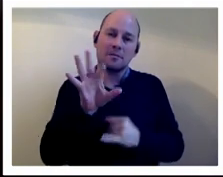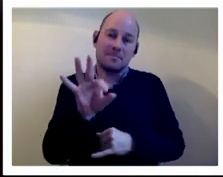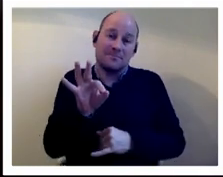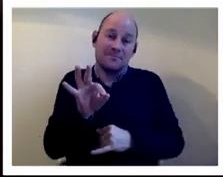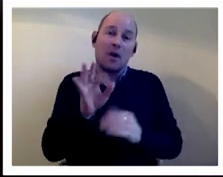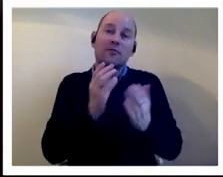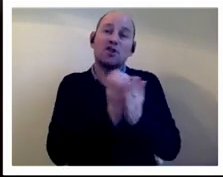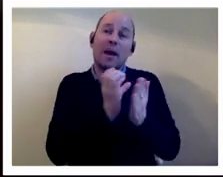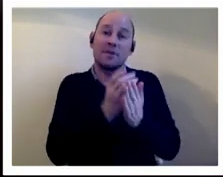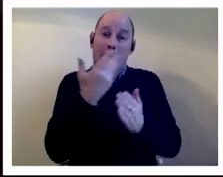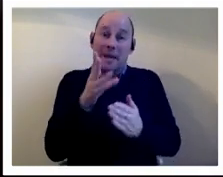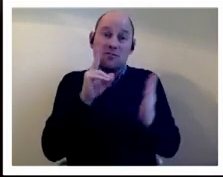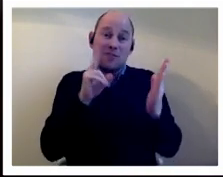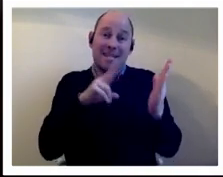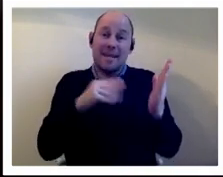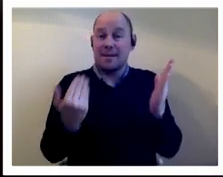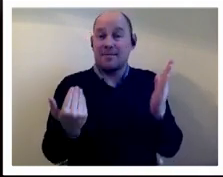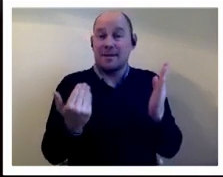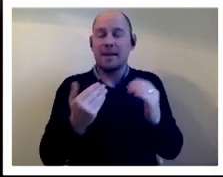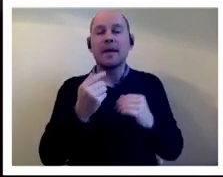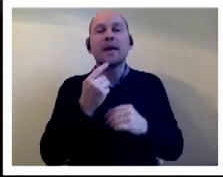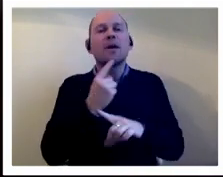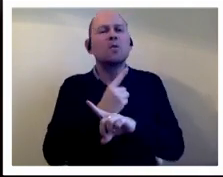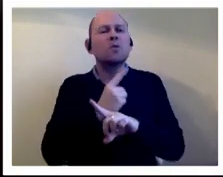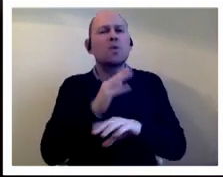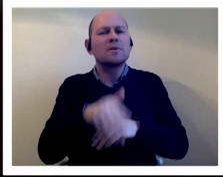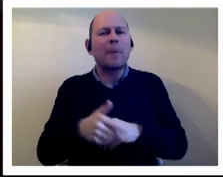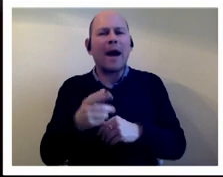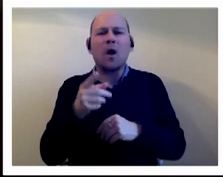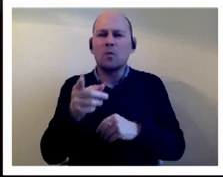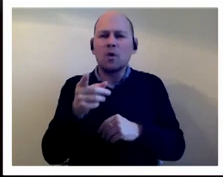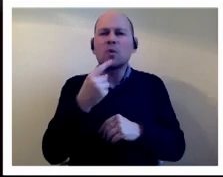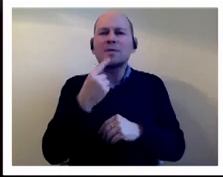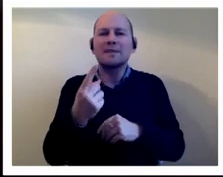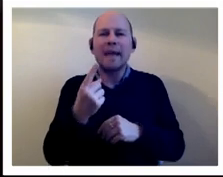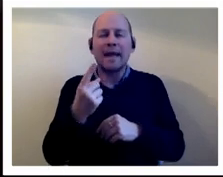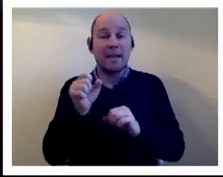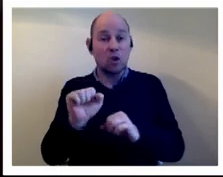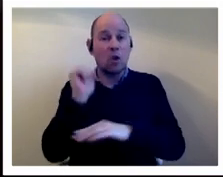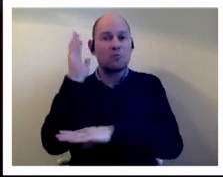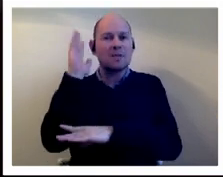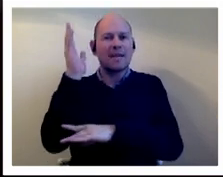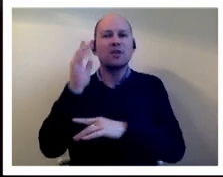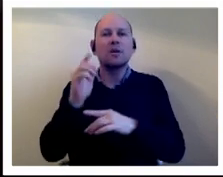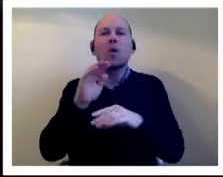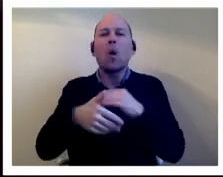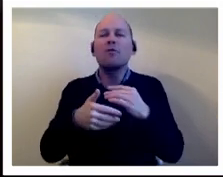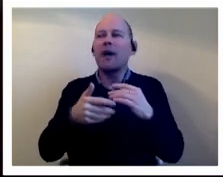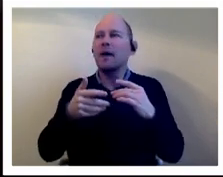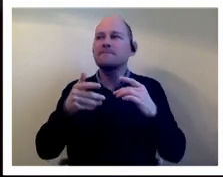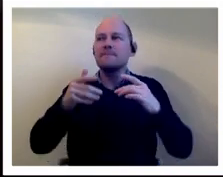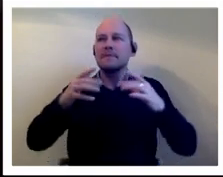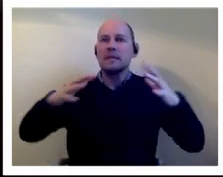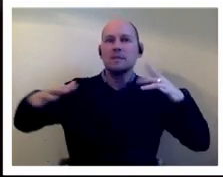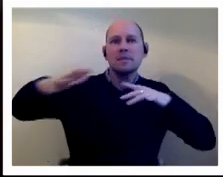talks about um i think kind of what you talked about in in your talk where there's this storm if you like of